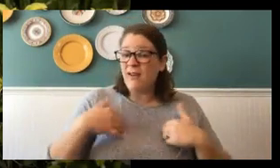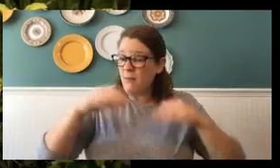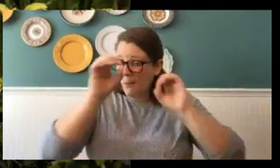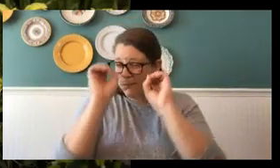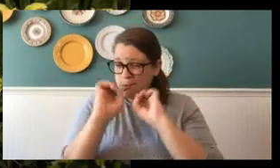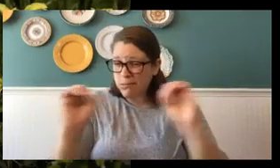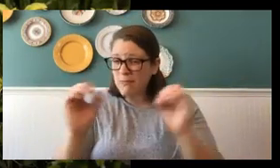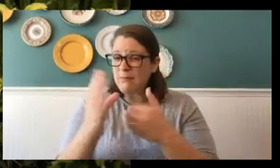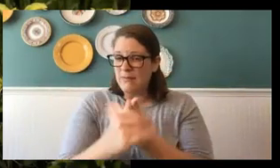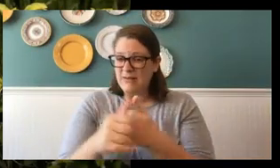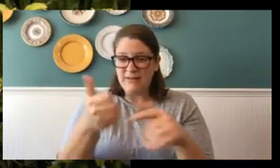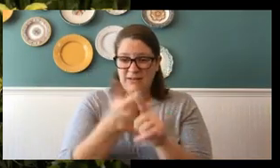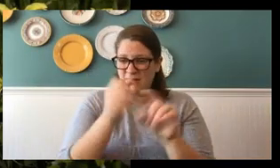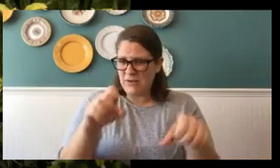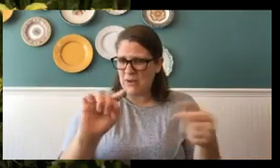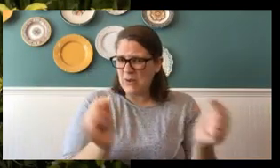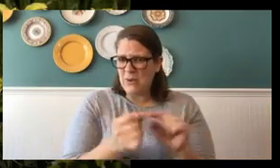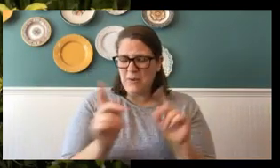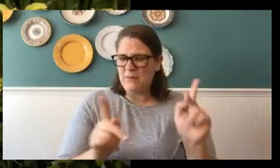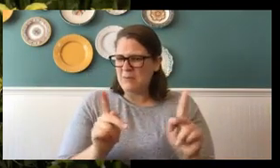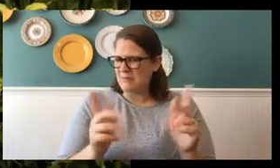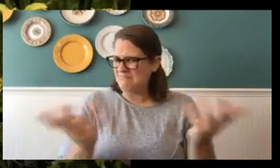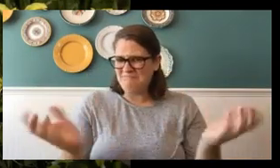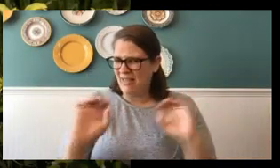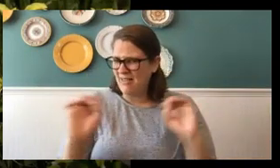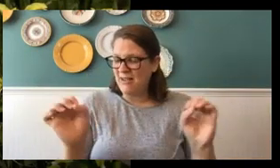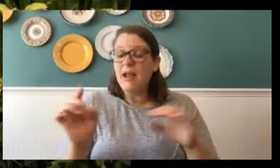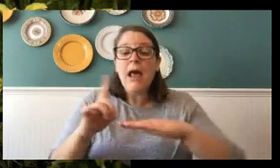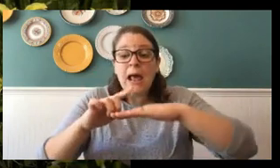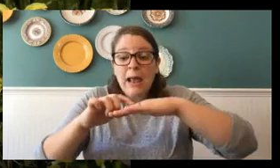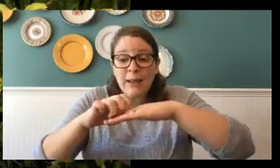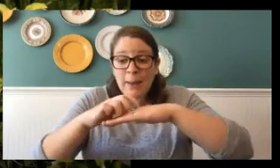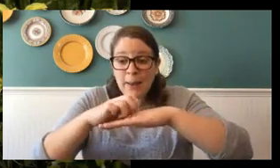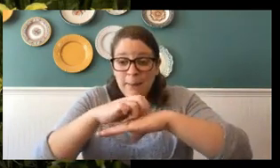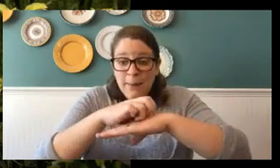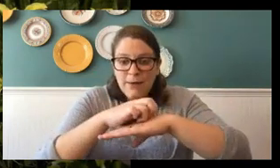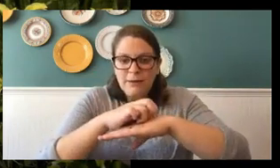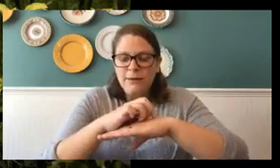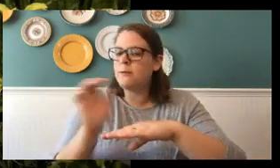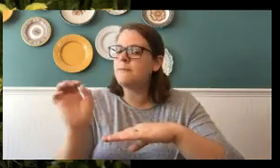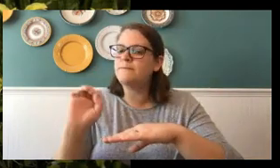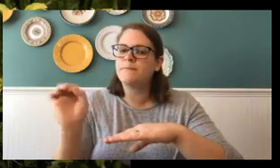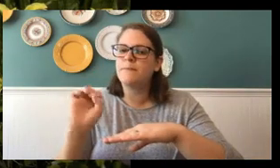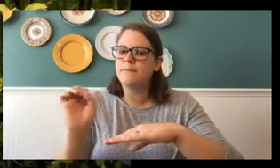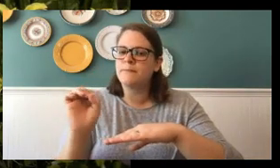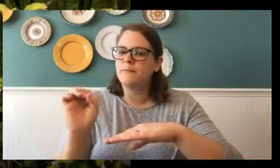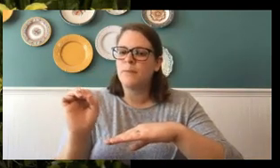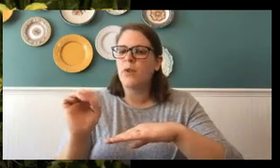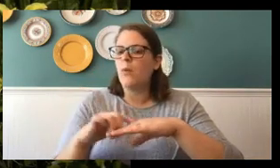caterpillars. There are actually no stinging butterfly